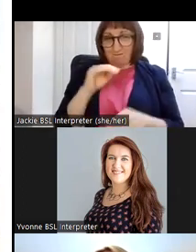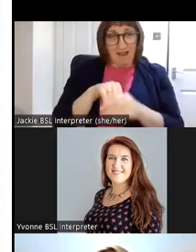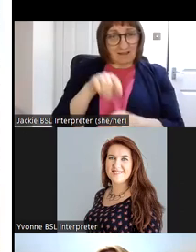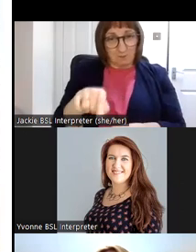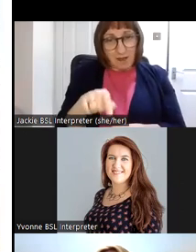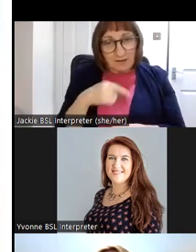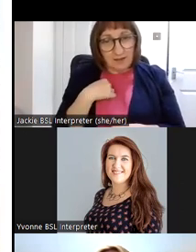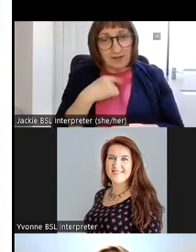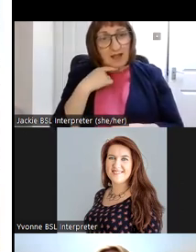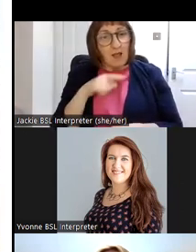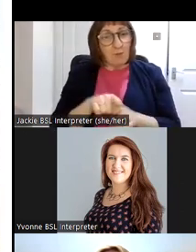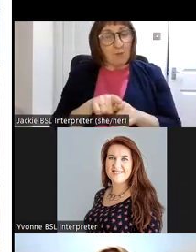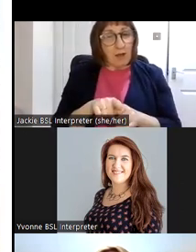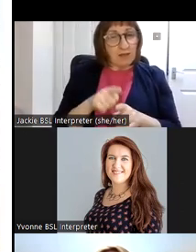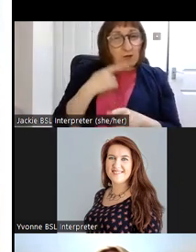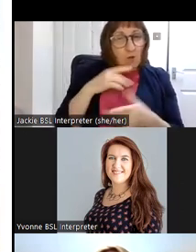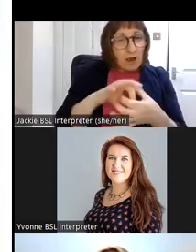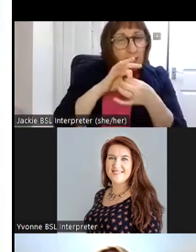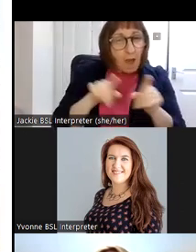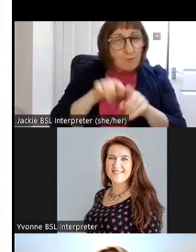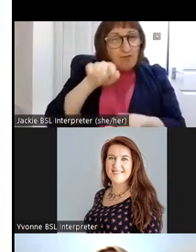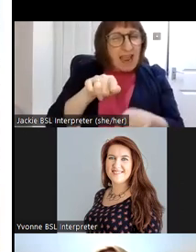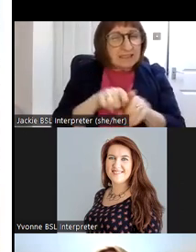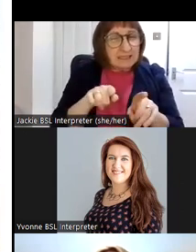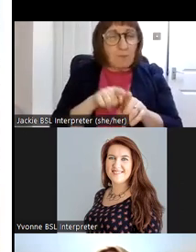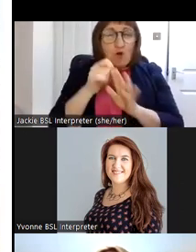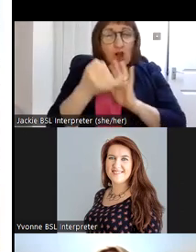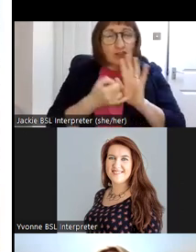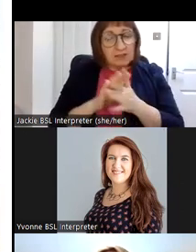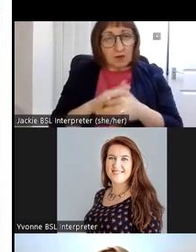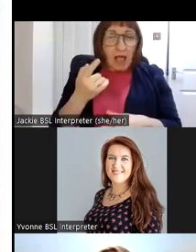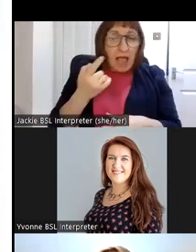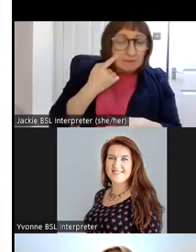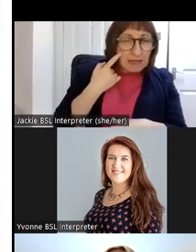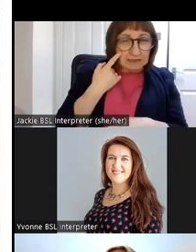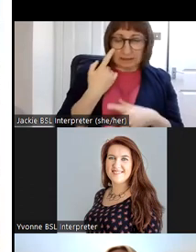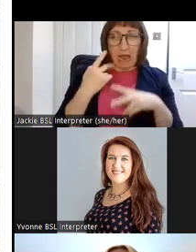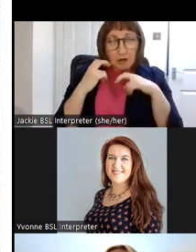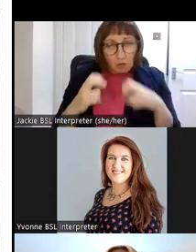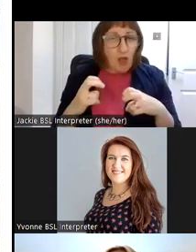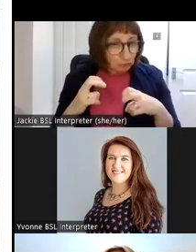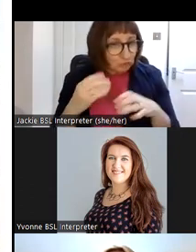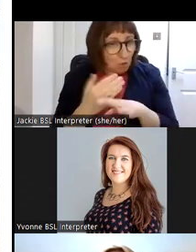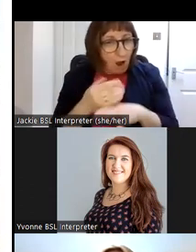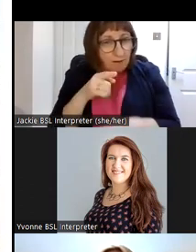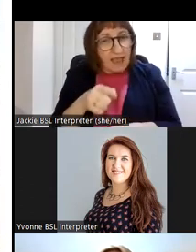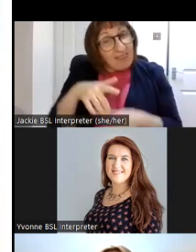palace boy project to collaborate on this um experimental archaeological undertaking and in this case it was